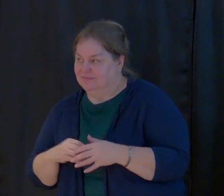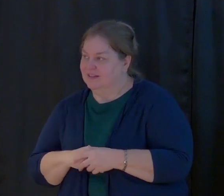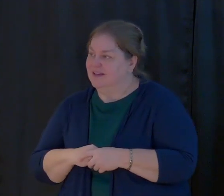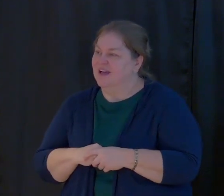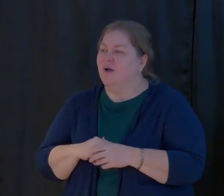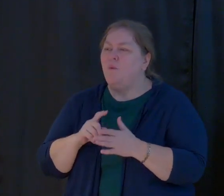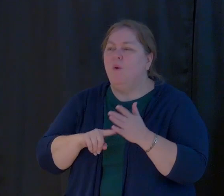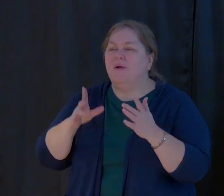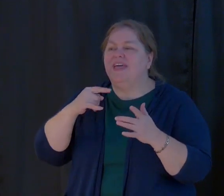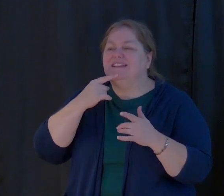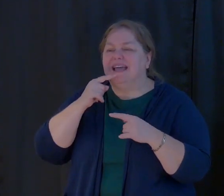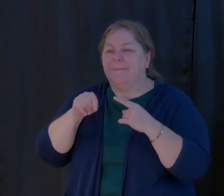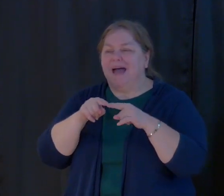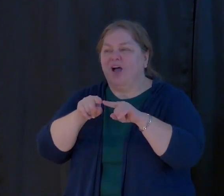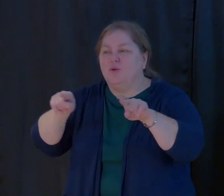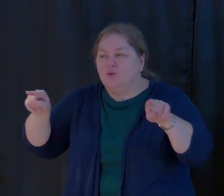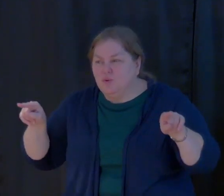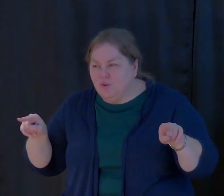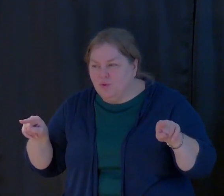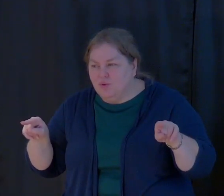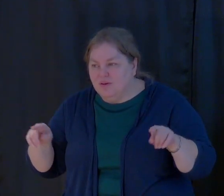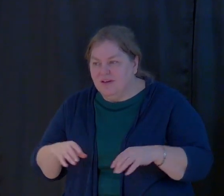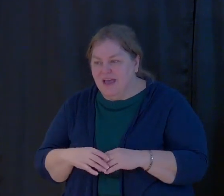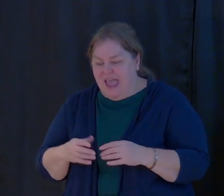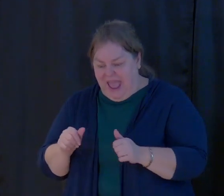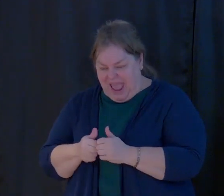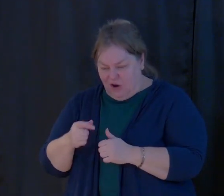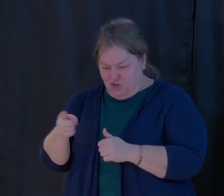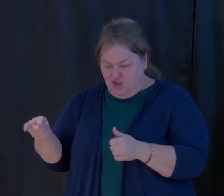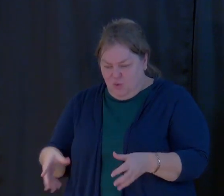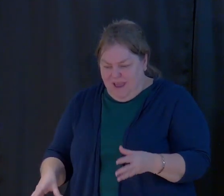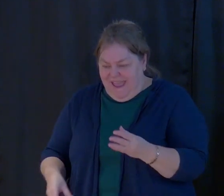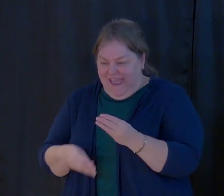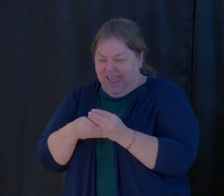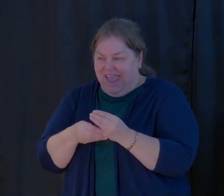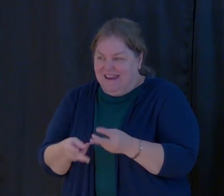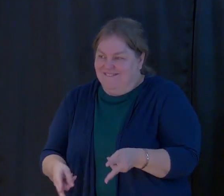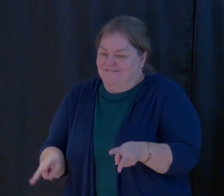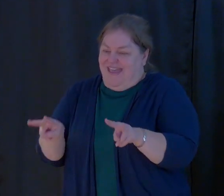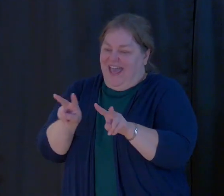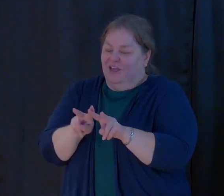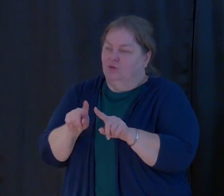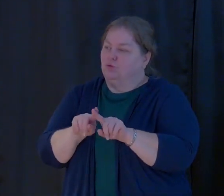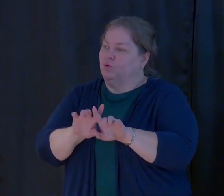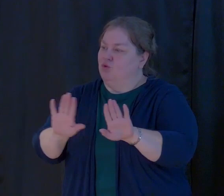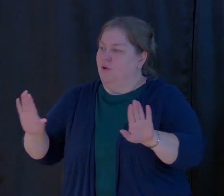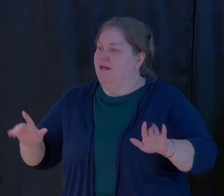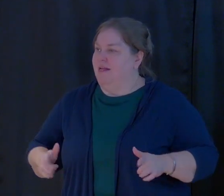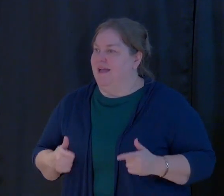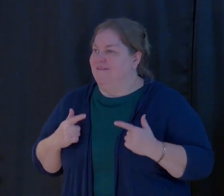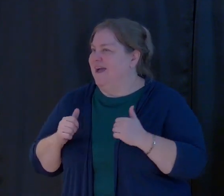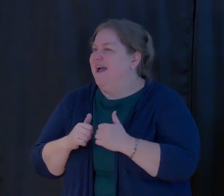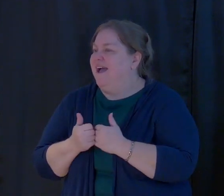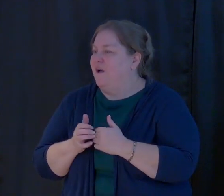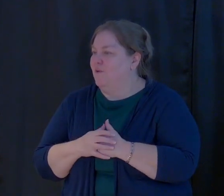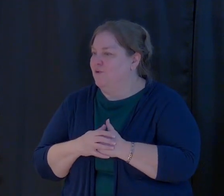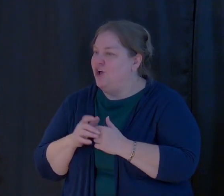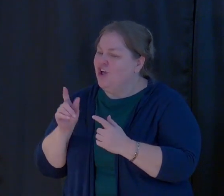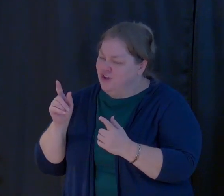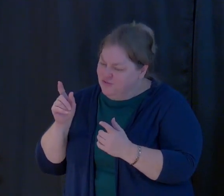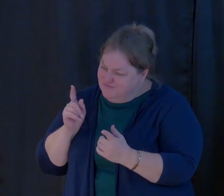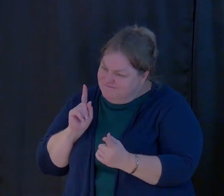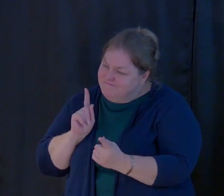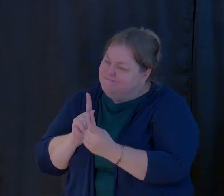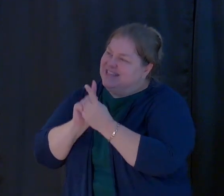But basically, adding value to our life through Christ in 2023 is our goal. Reaching our potential